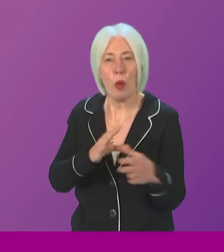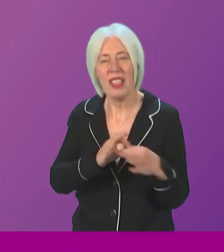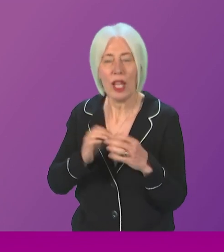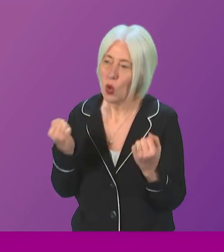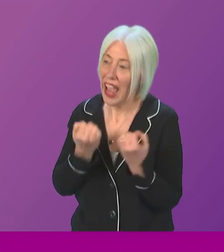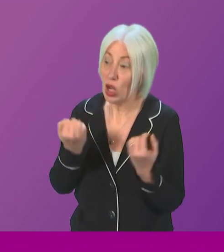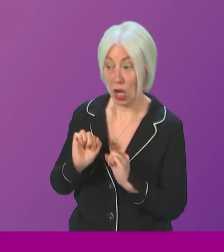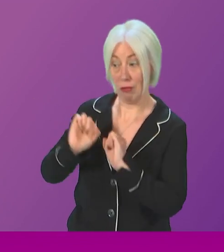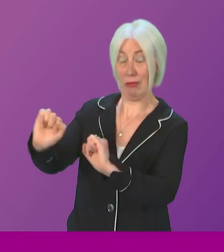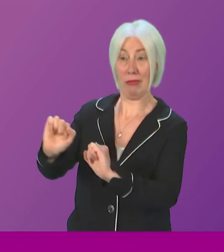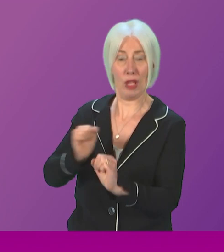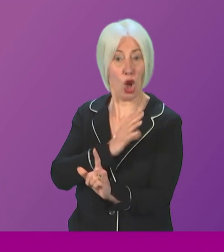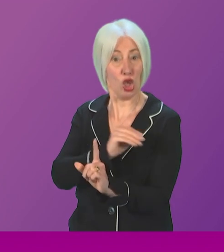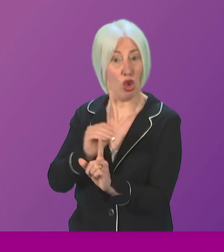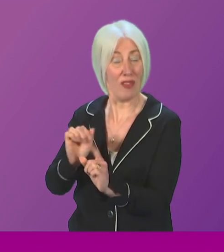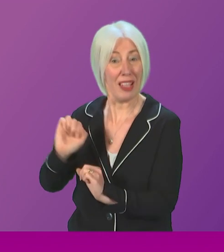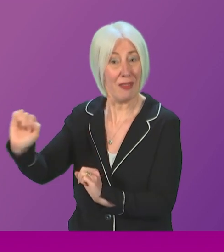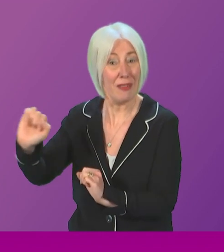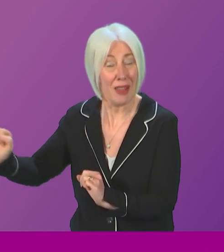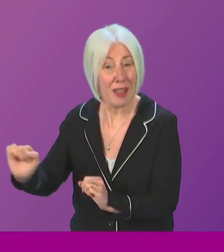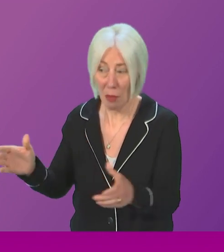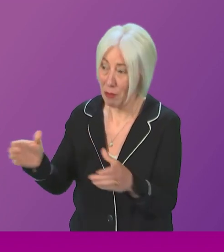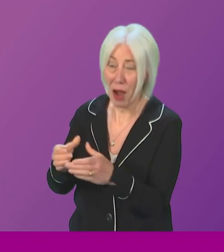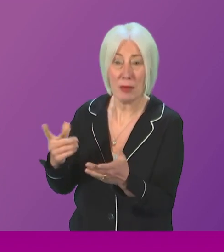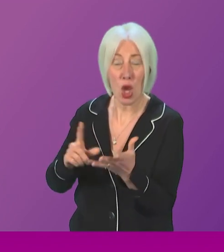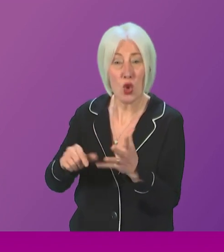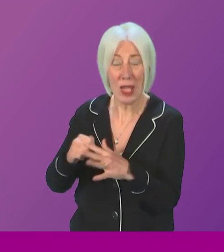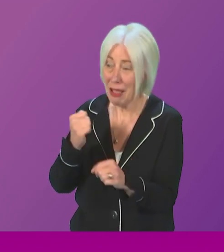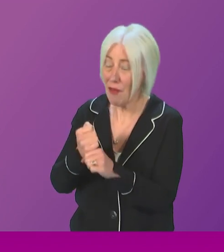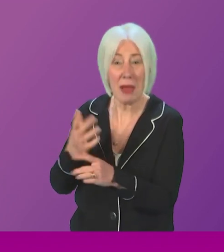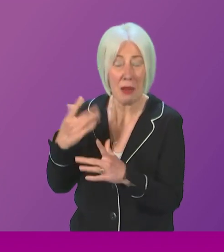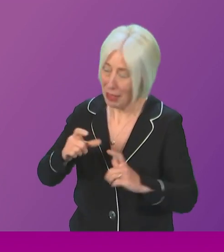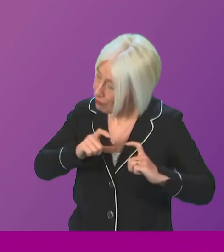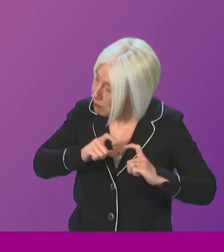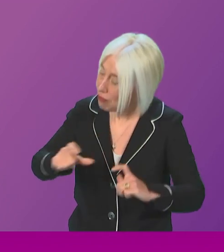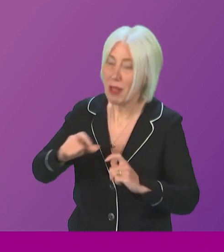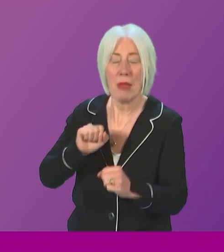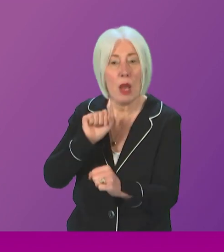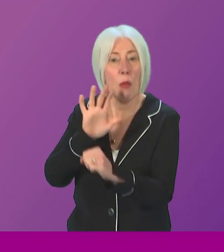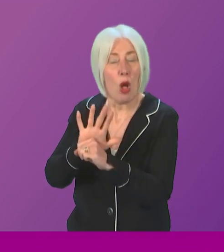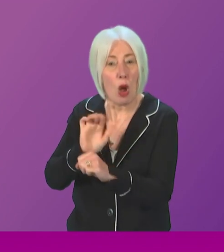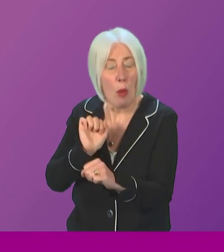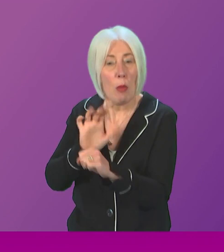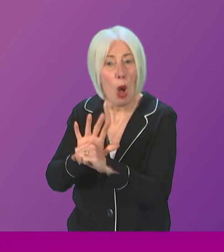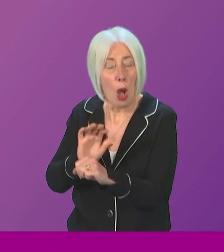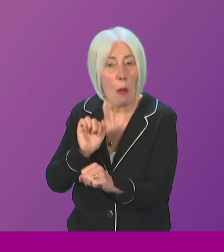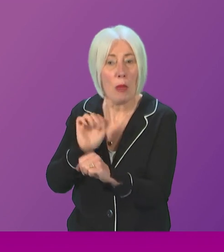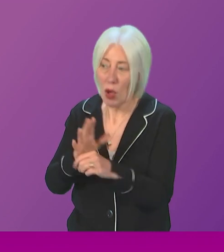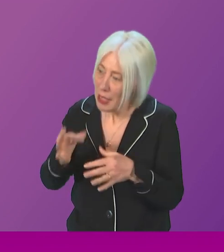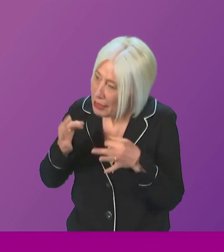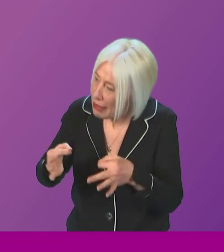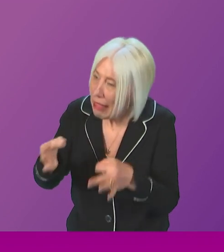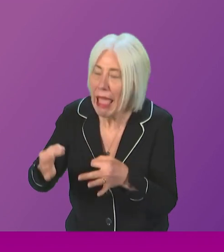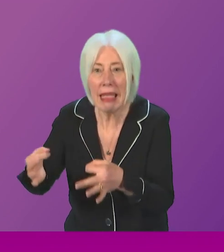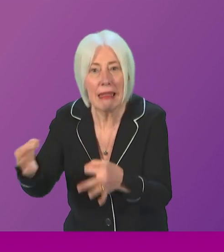when his party, when the party that he belongs to, the UK government have continued to block, have continued to delay, have